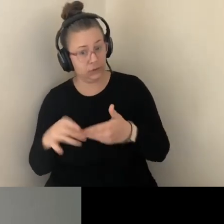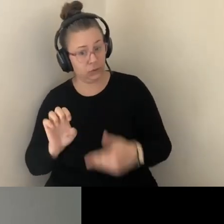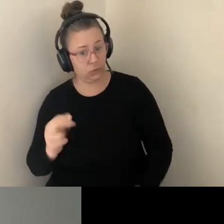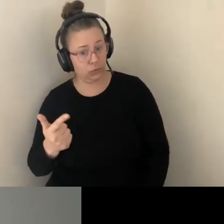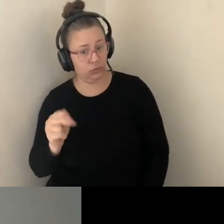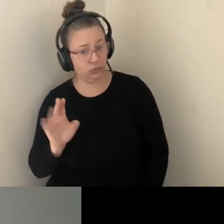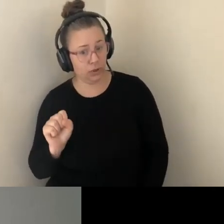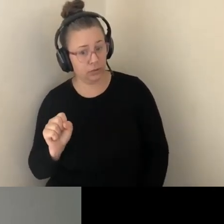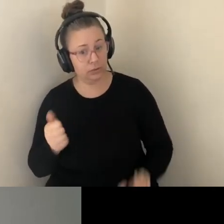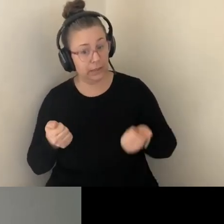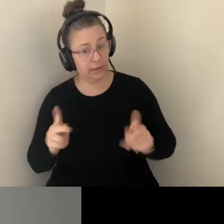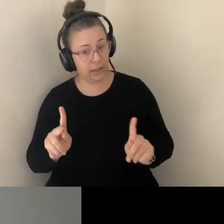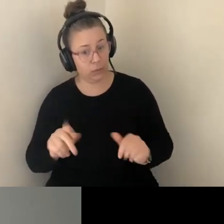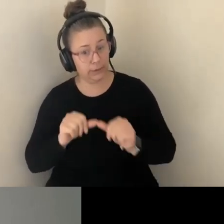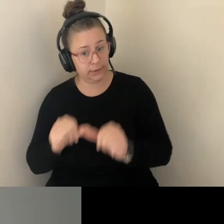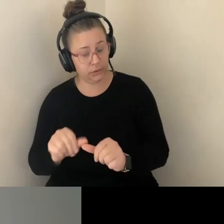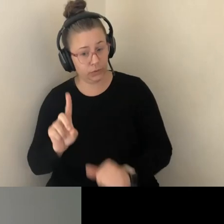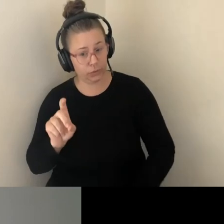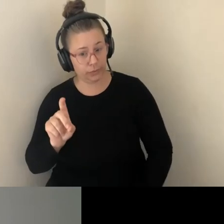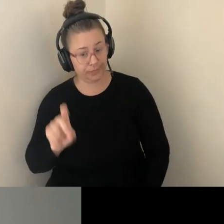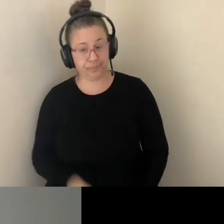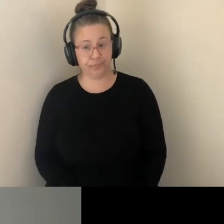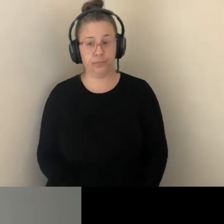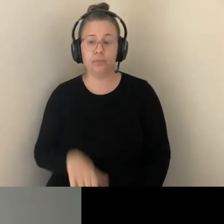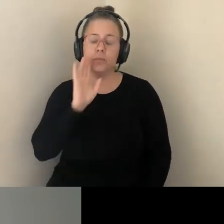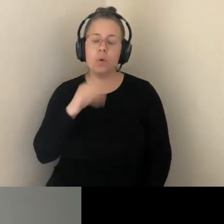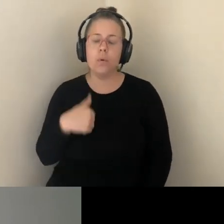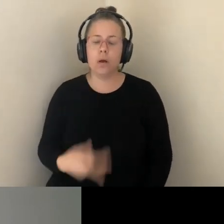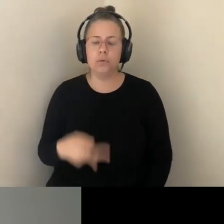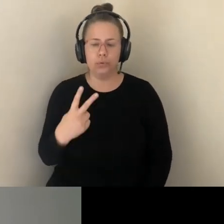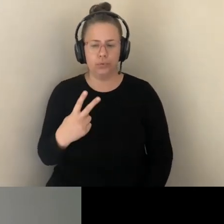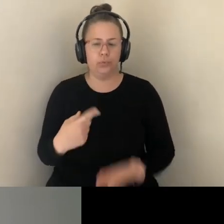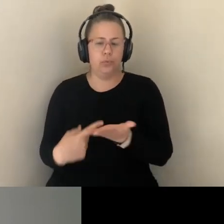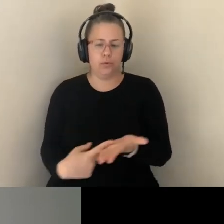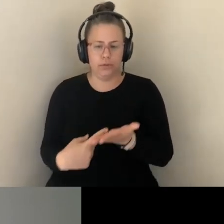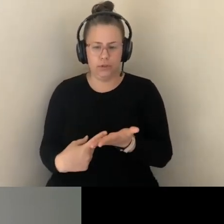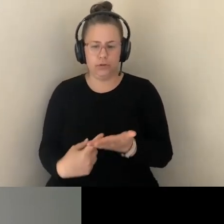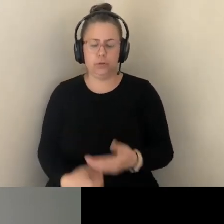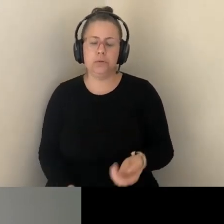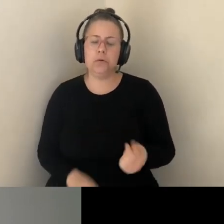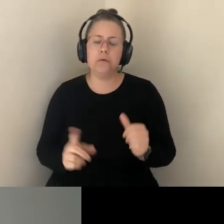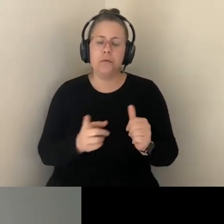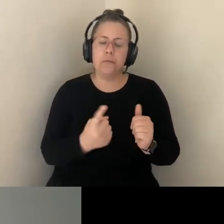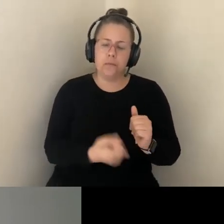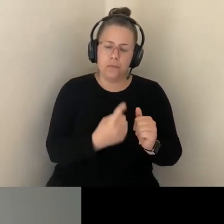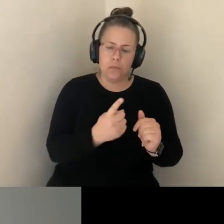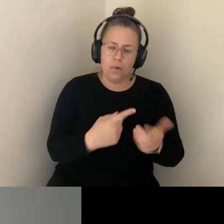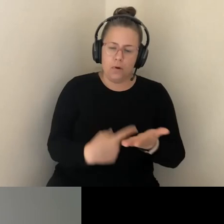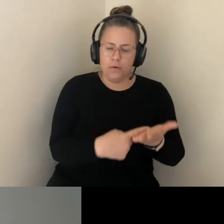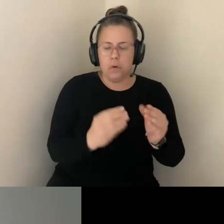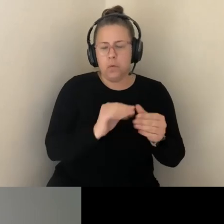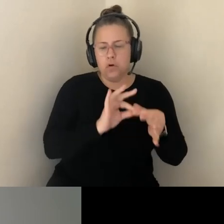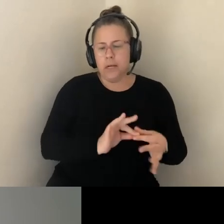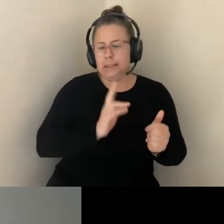TWO CONVERSATIONS, ONE OF WHICH IS MORE HISTORICAL AND ONE OF WHICH IS MORE TIED TO THE PRESENT DAY, CONTEMPORARY